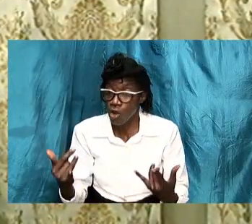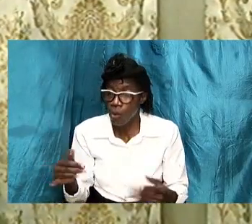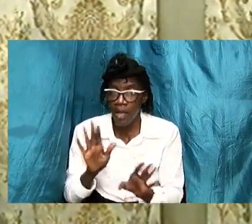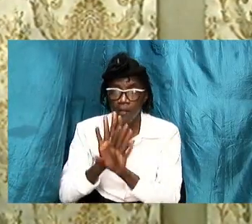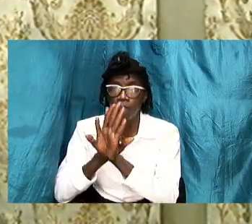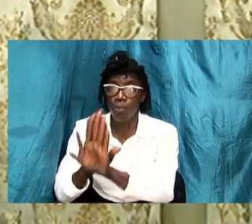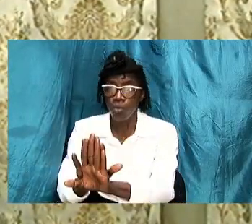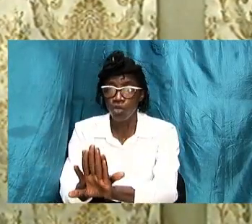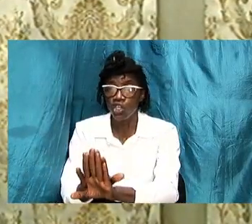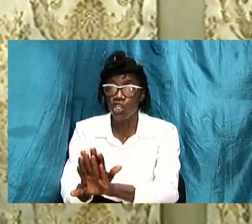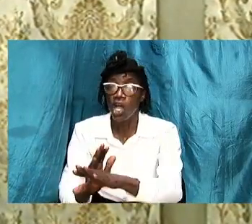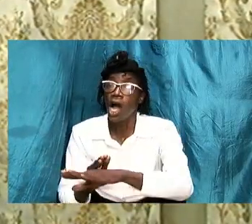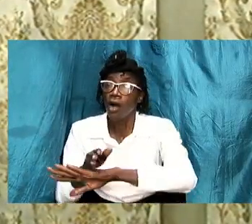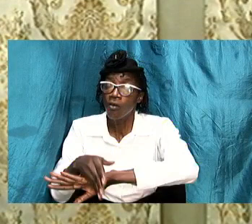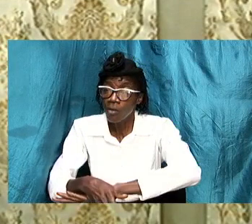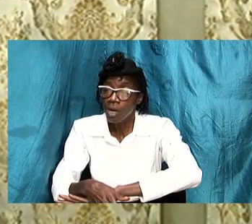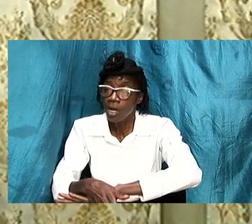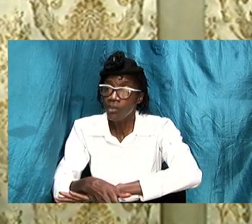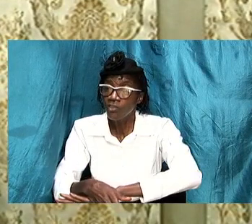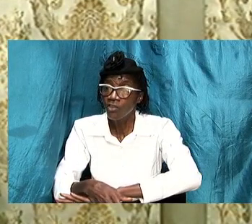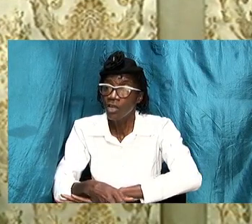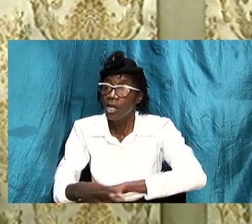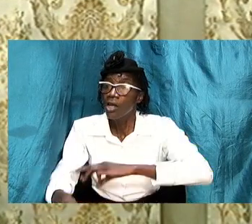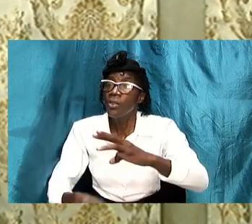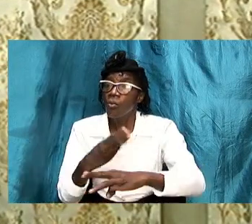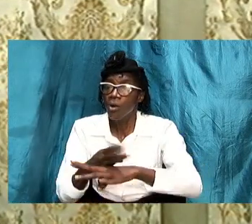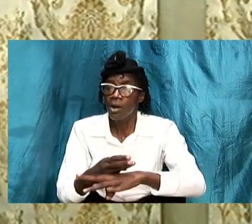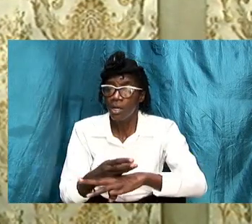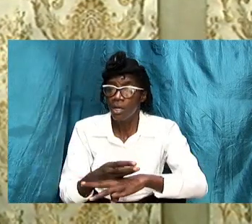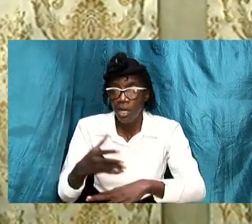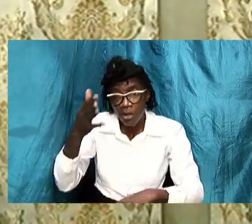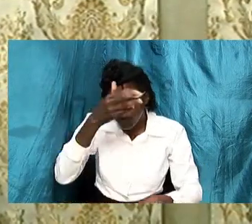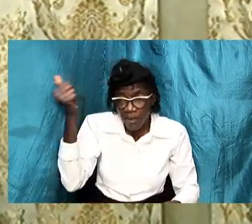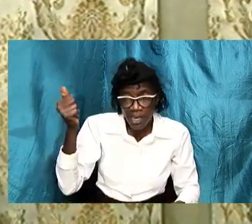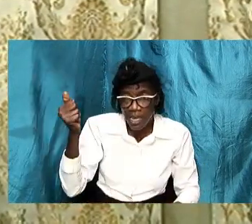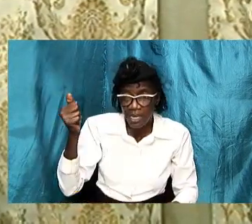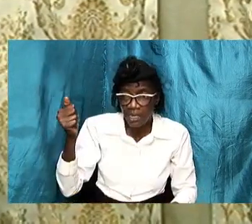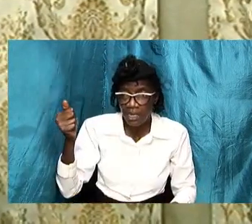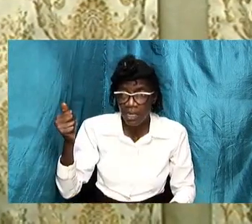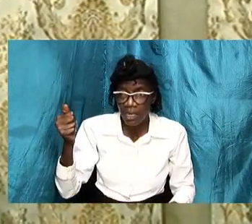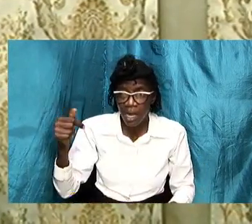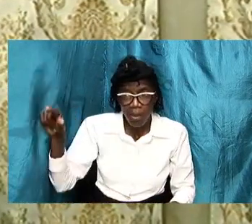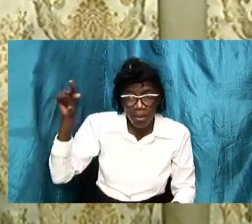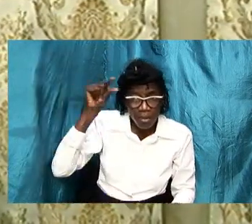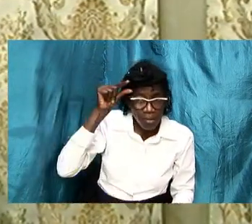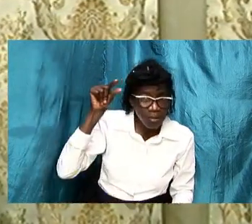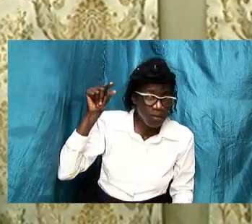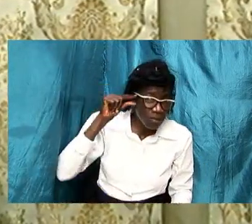that we must forget about gender there should be no gender bias